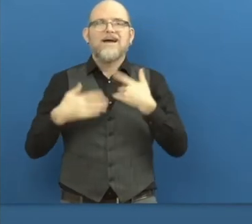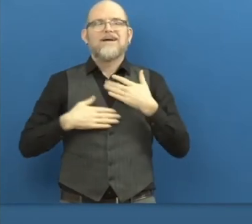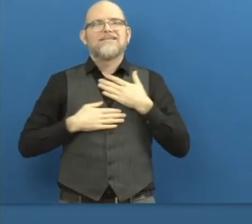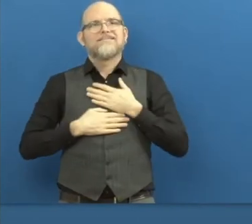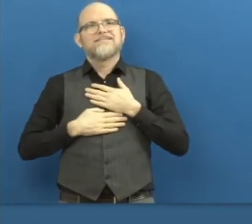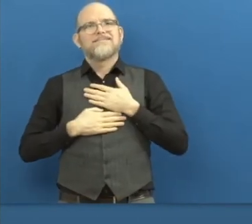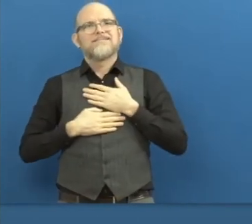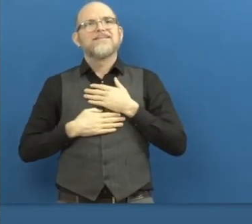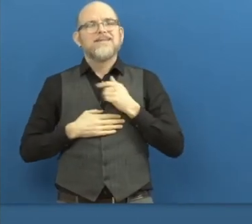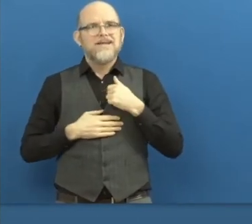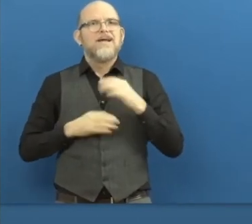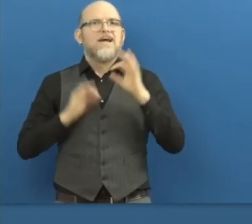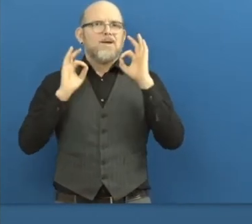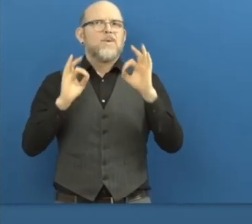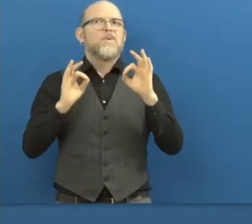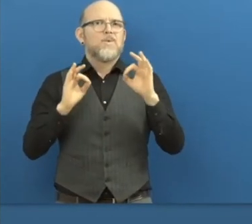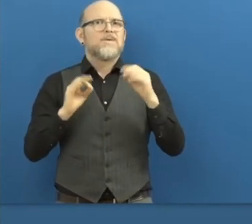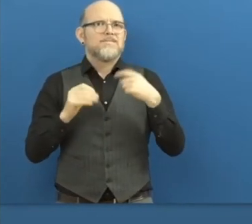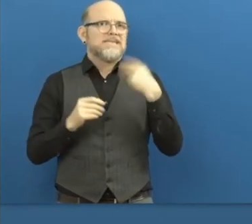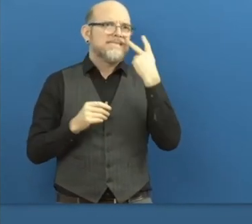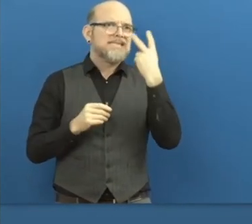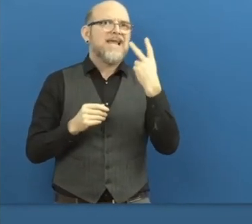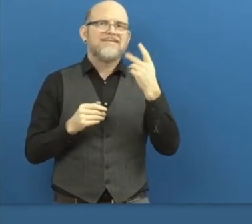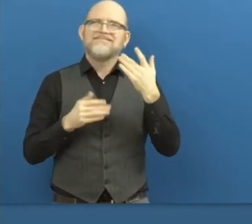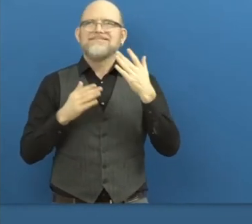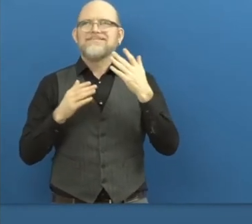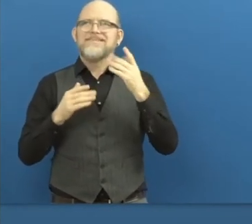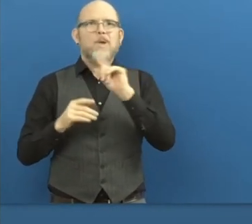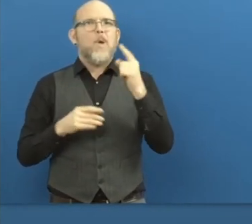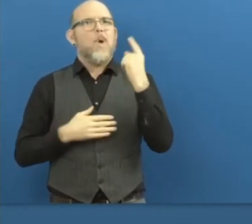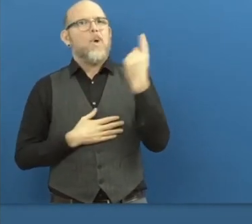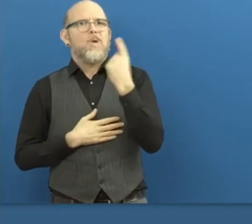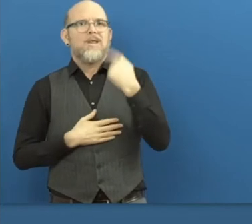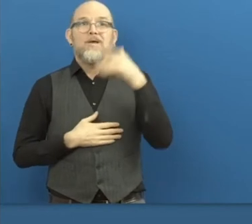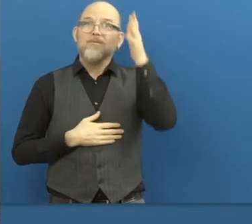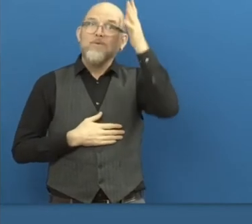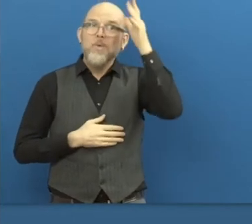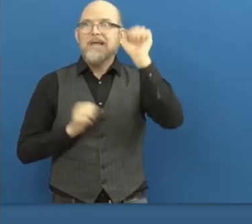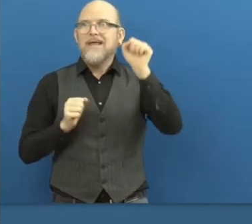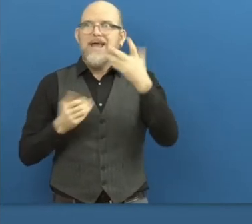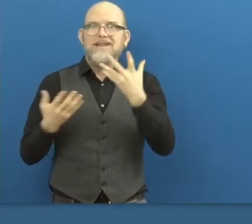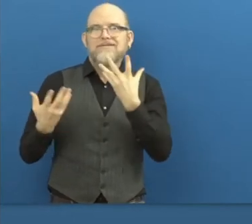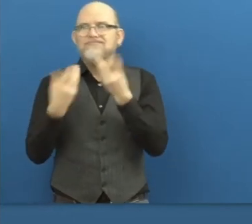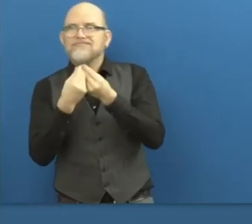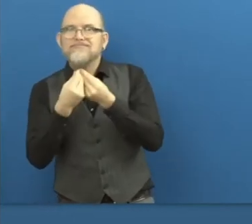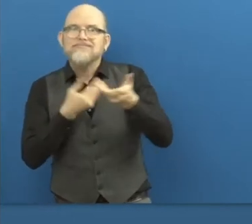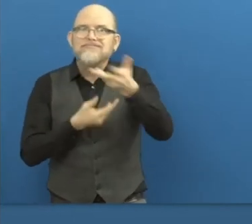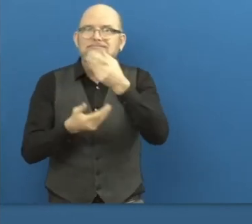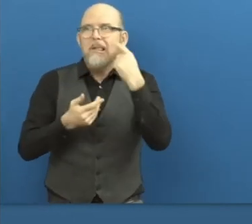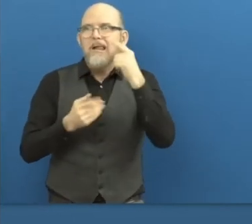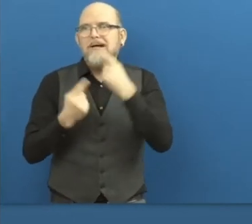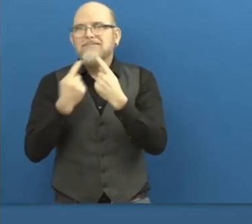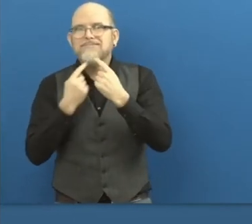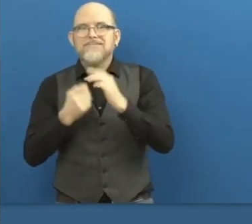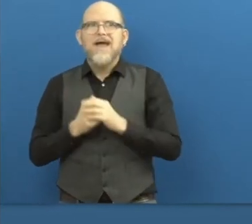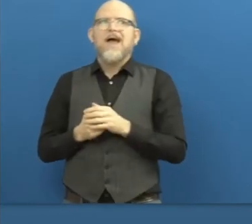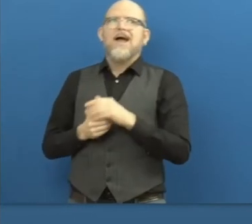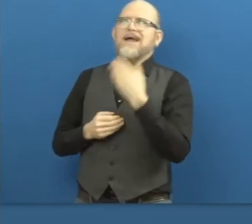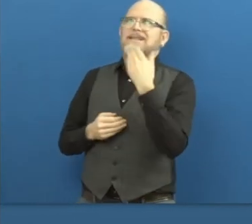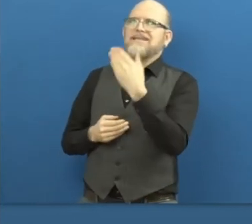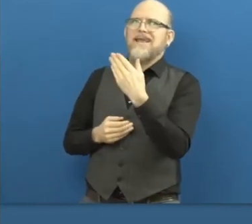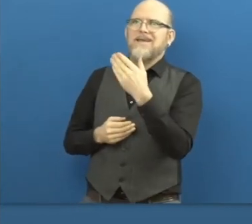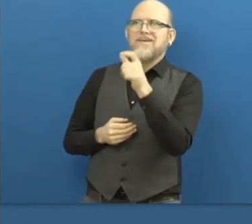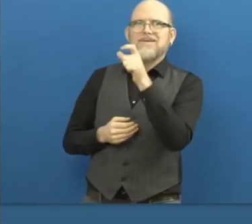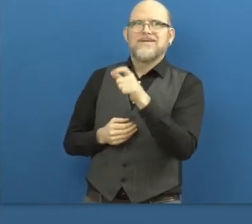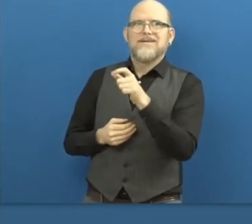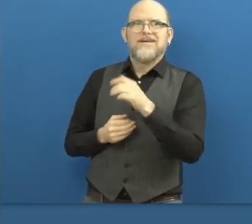opinions so that I am really looking forward to our future talks and to this alliance. Thank you, Susan. So this